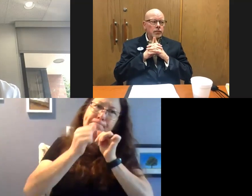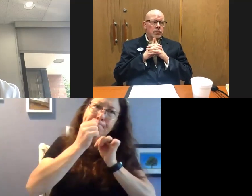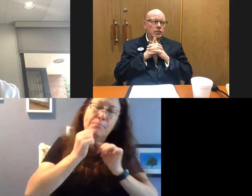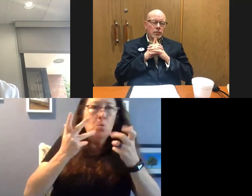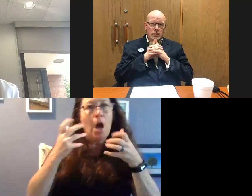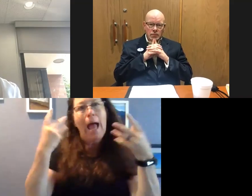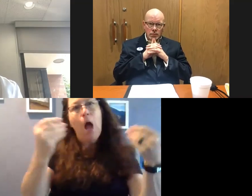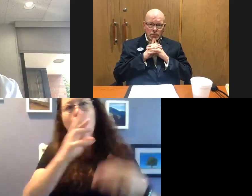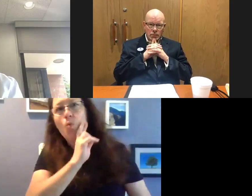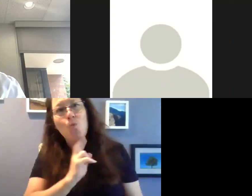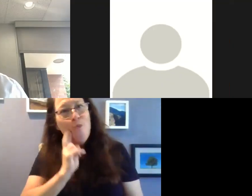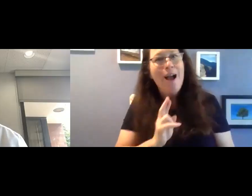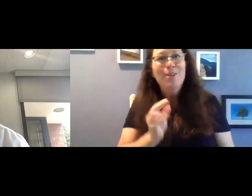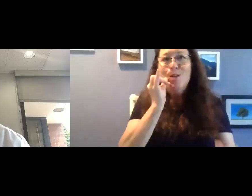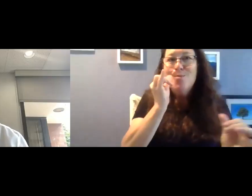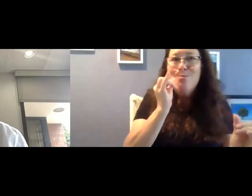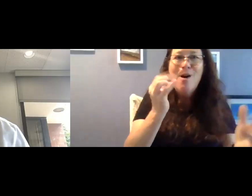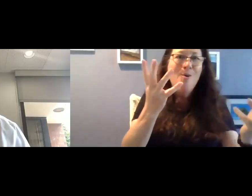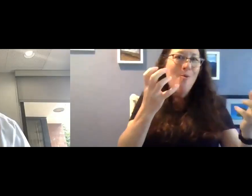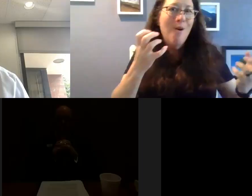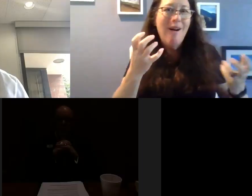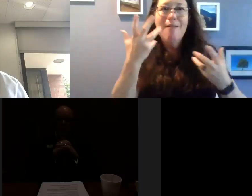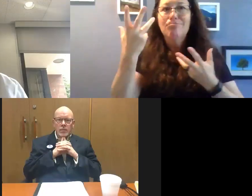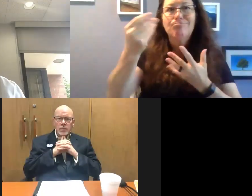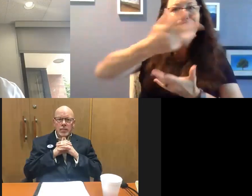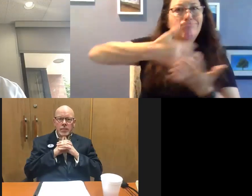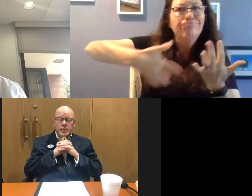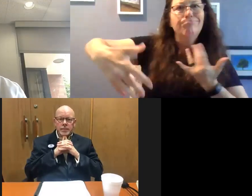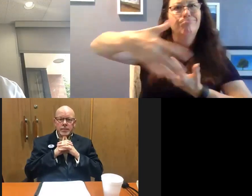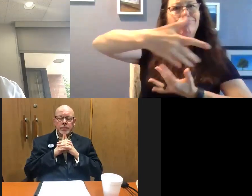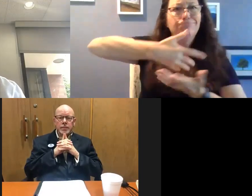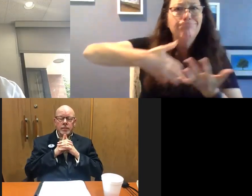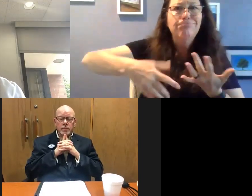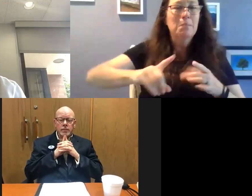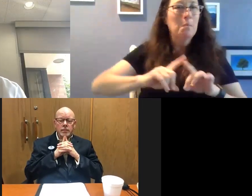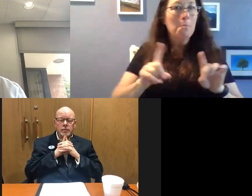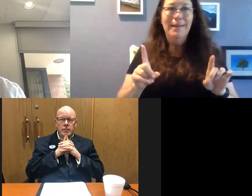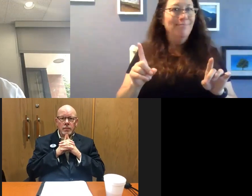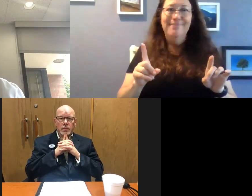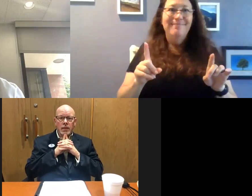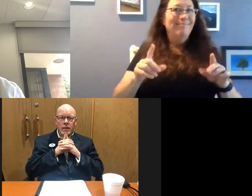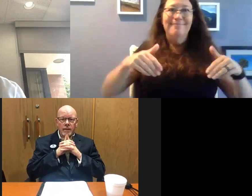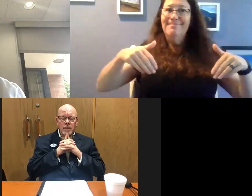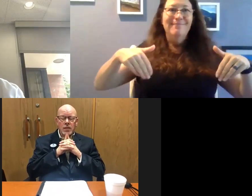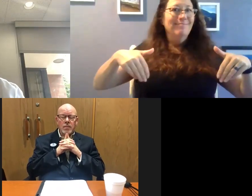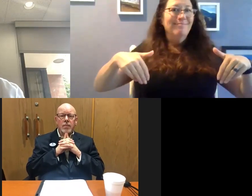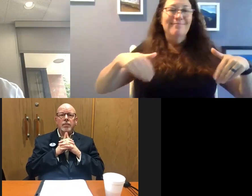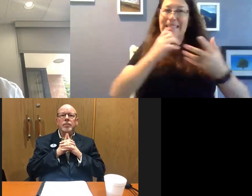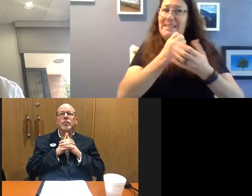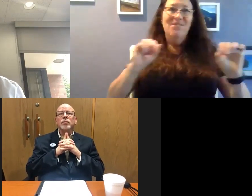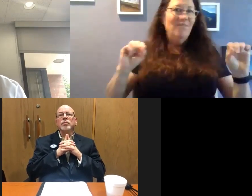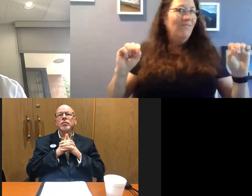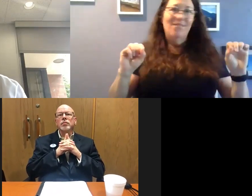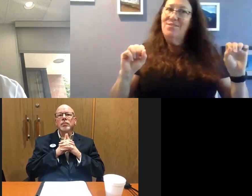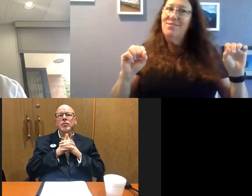we want to go to the restaurants, people want to go to the bars, etc. And we're just not in that kind of a situation where we can let our guard